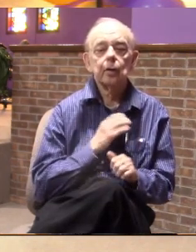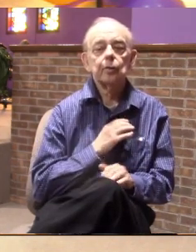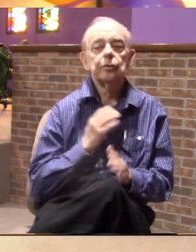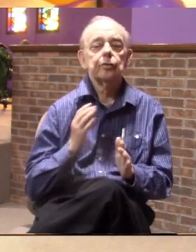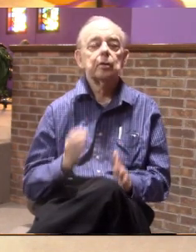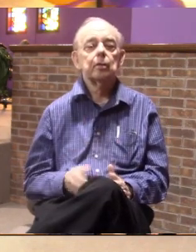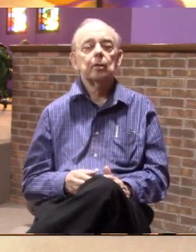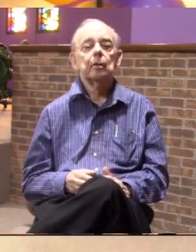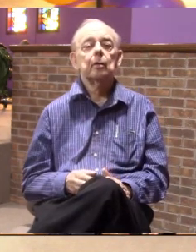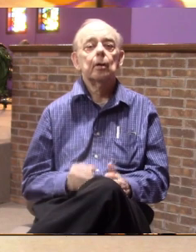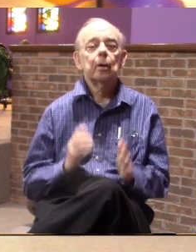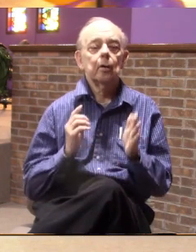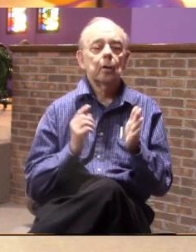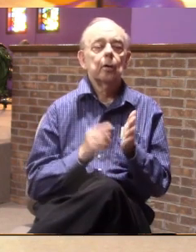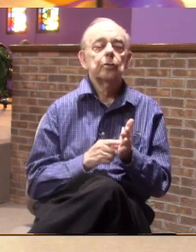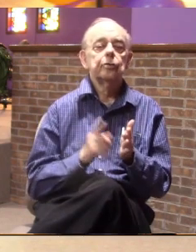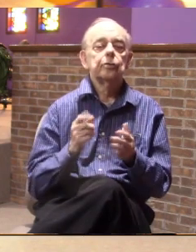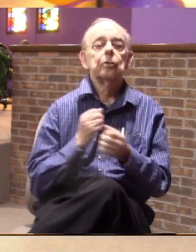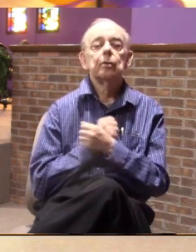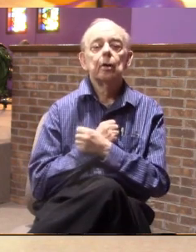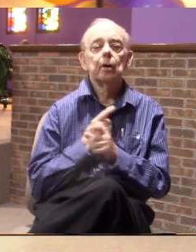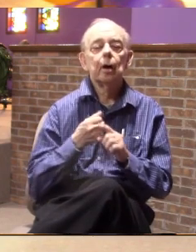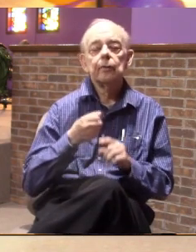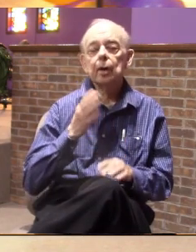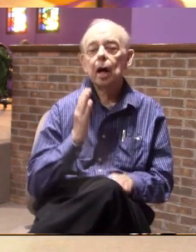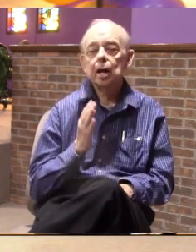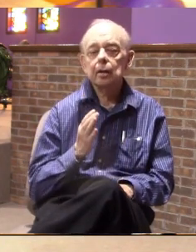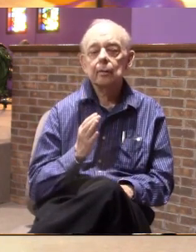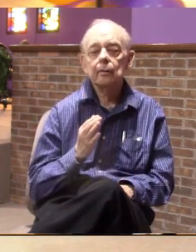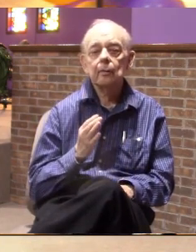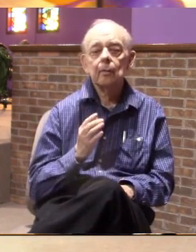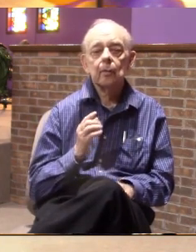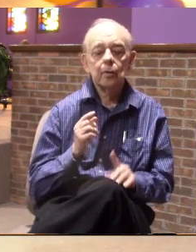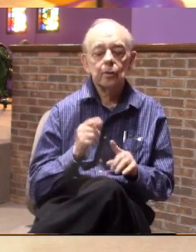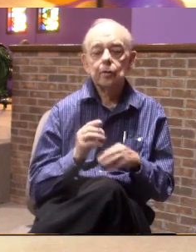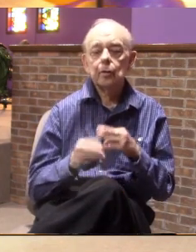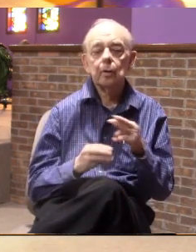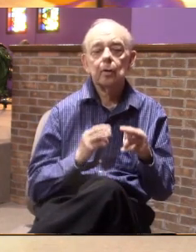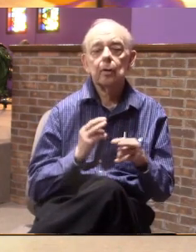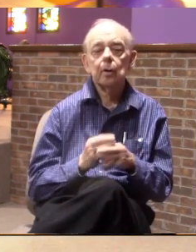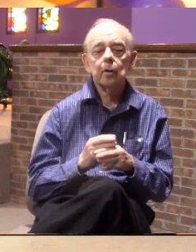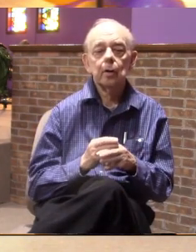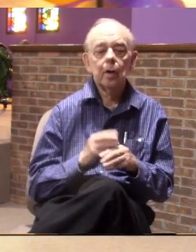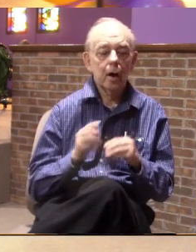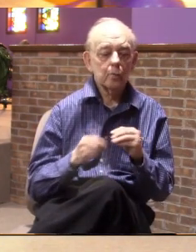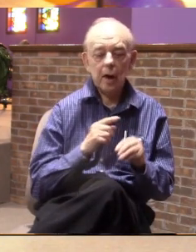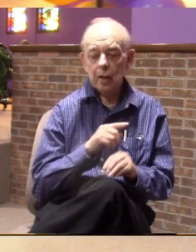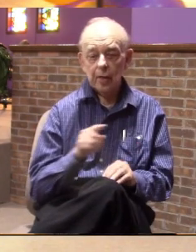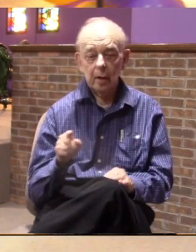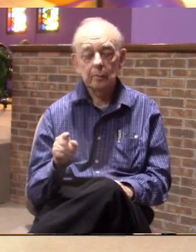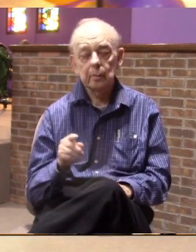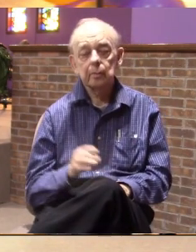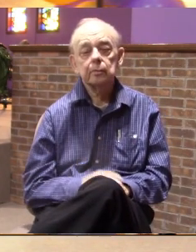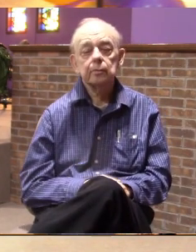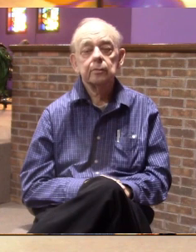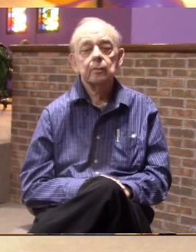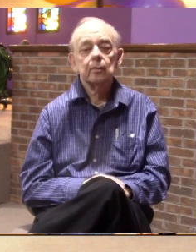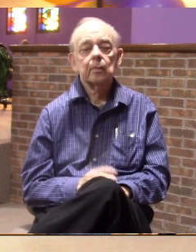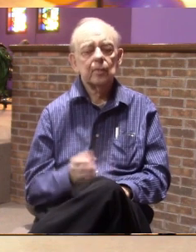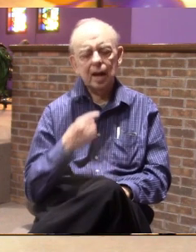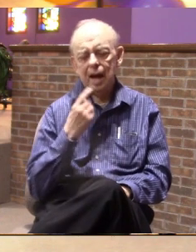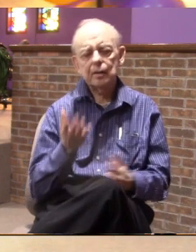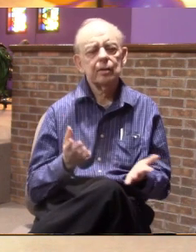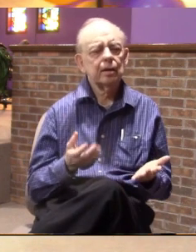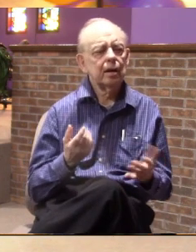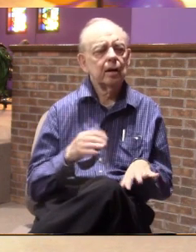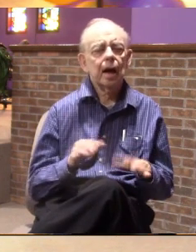shows the love of God to the world around them. And you